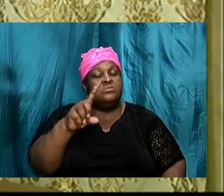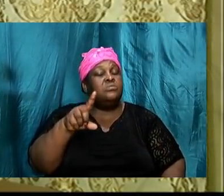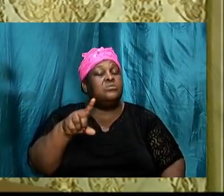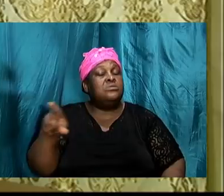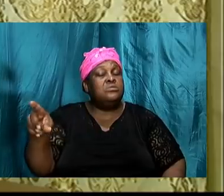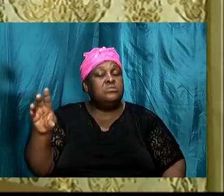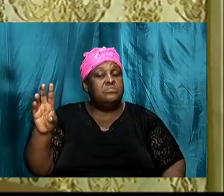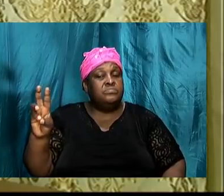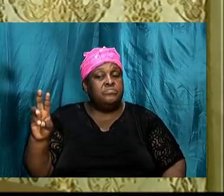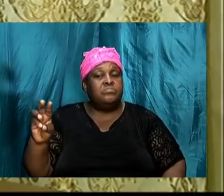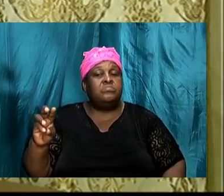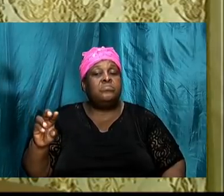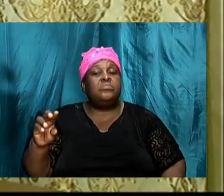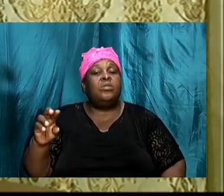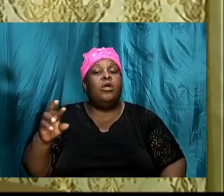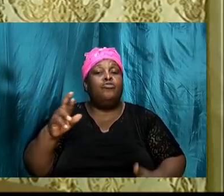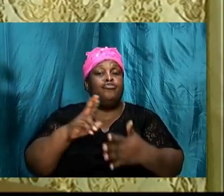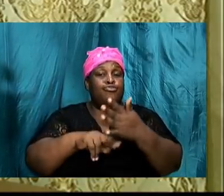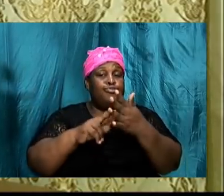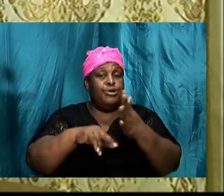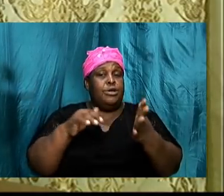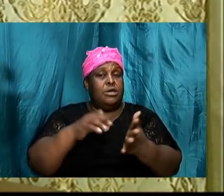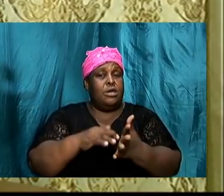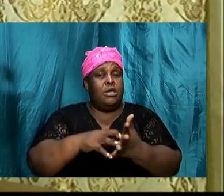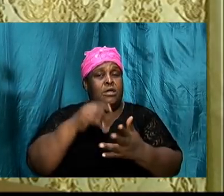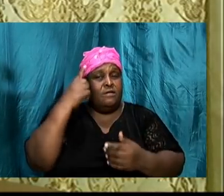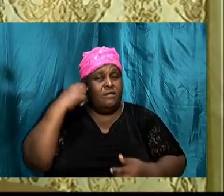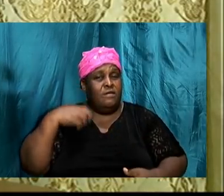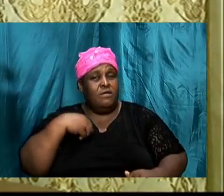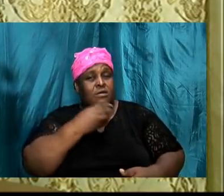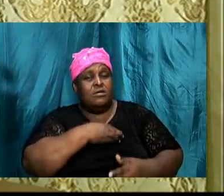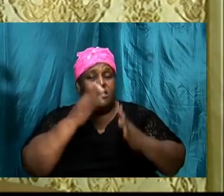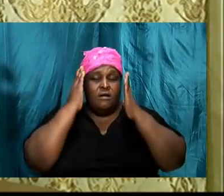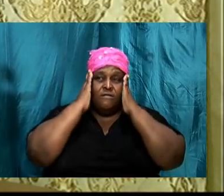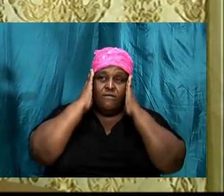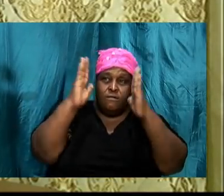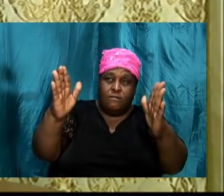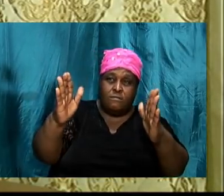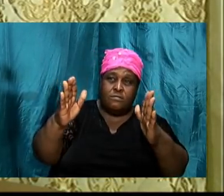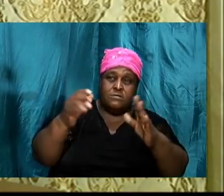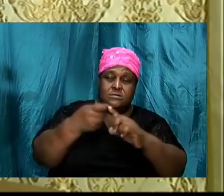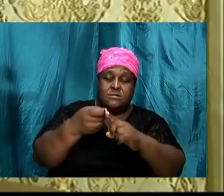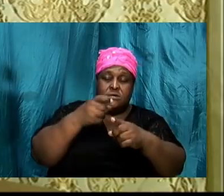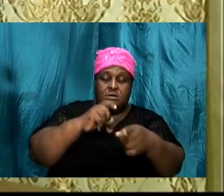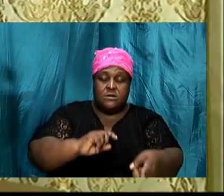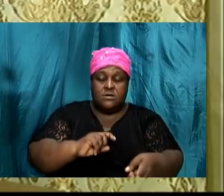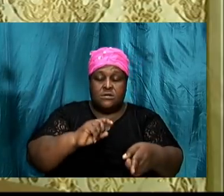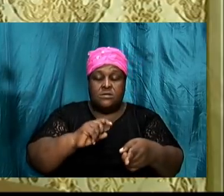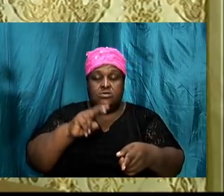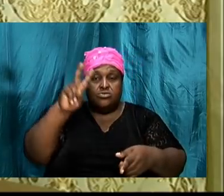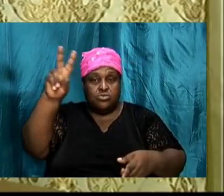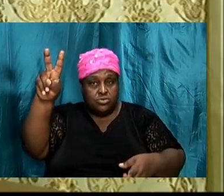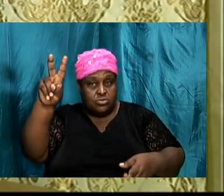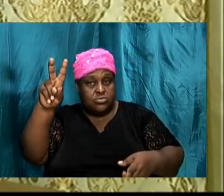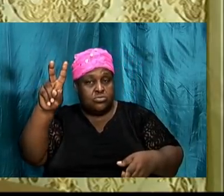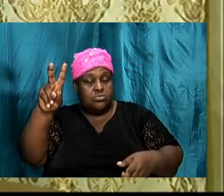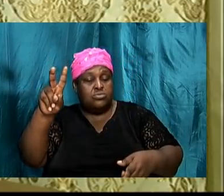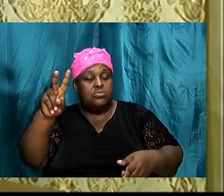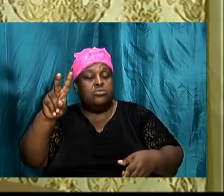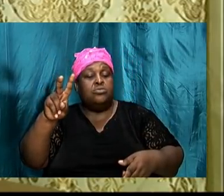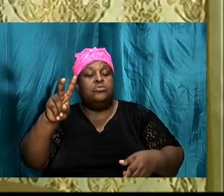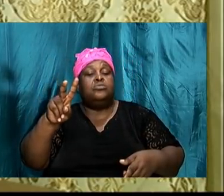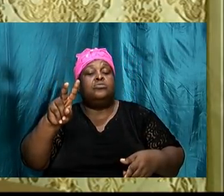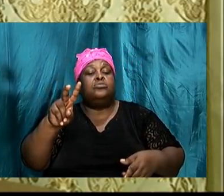for us tonight as our focus, you know, is from these two passages. Amen.